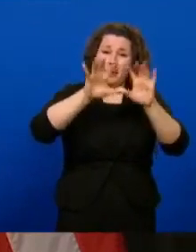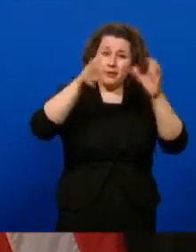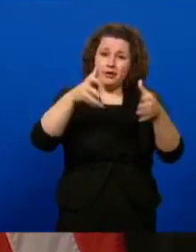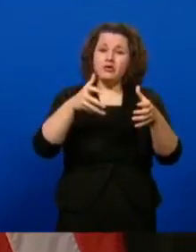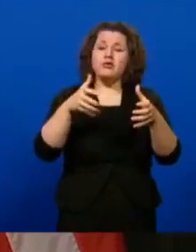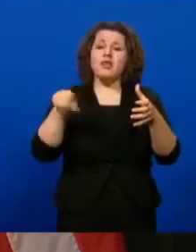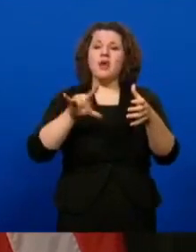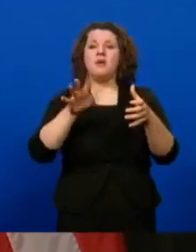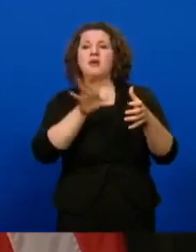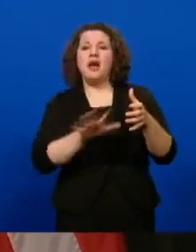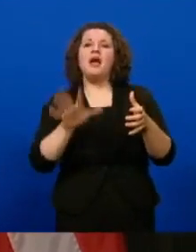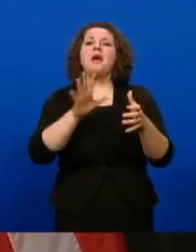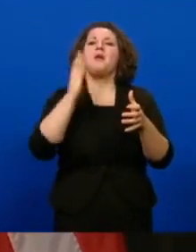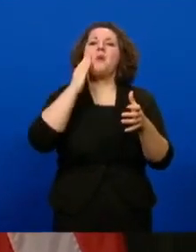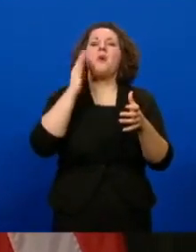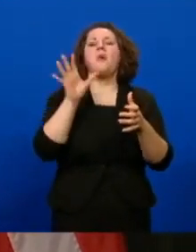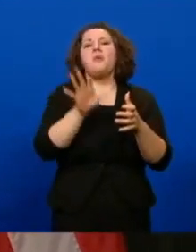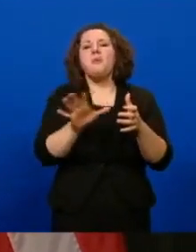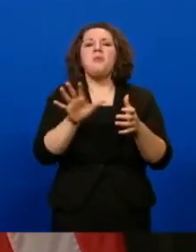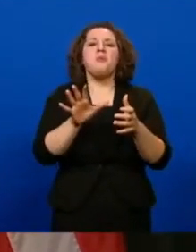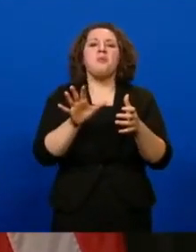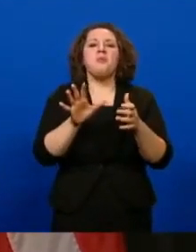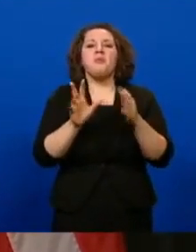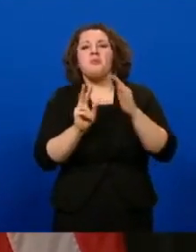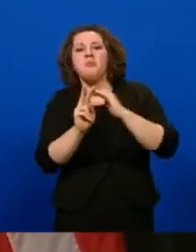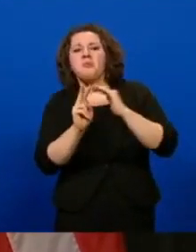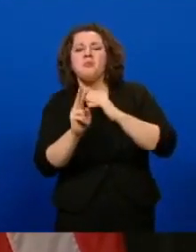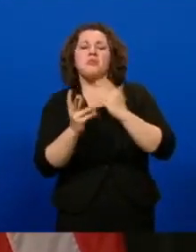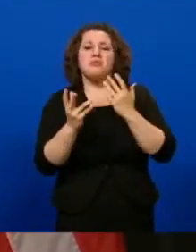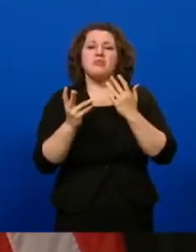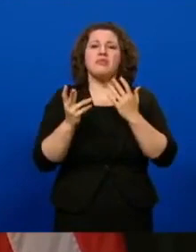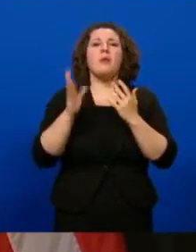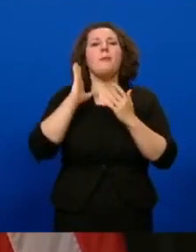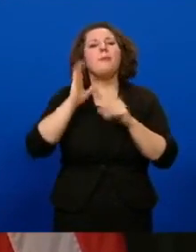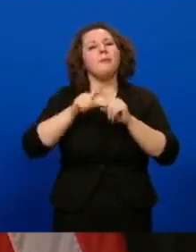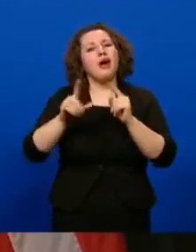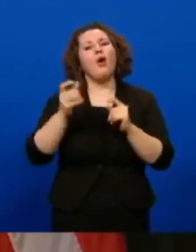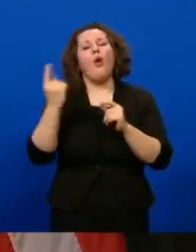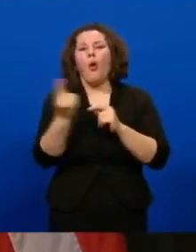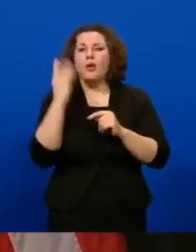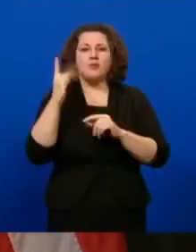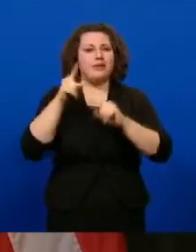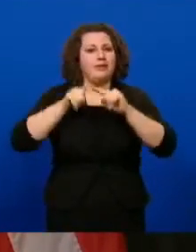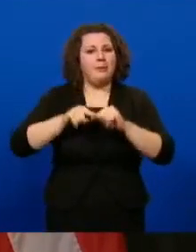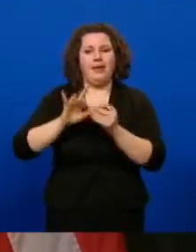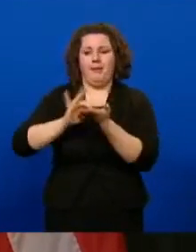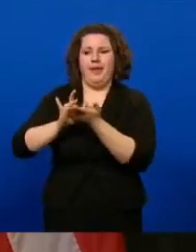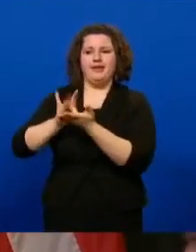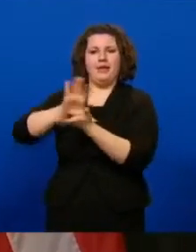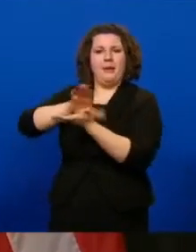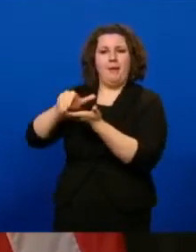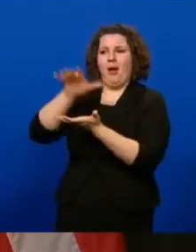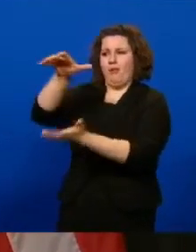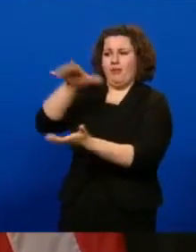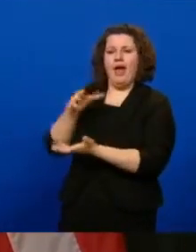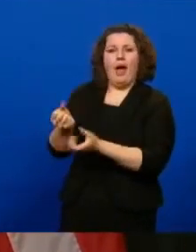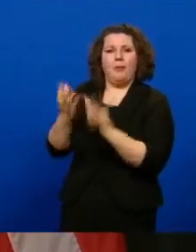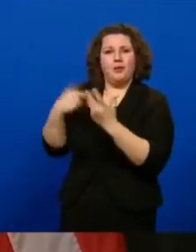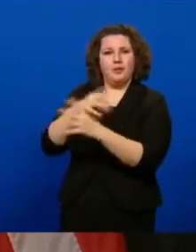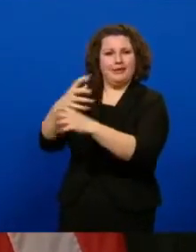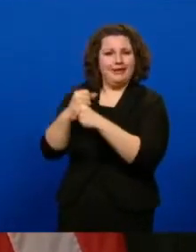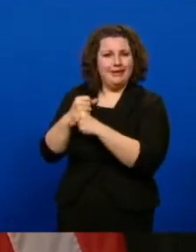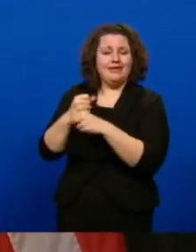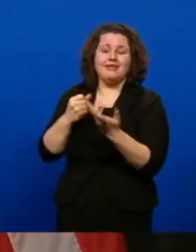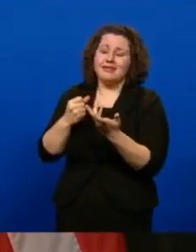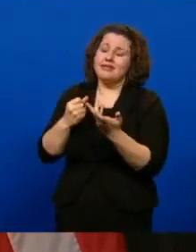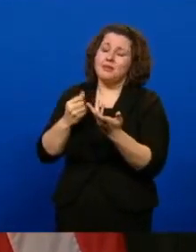idea of when, you know, we anticipate based on the number of doses that are allocated to the state where we'd like to see them work in. And